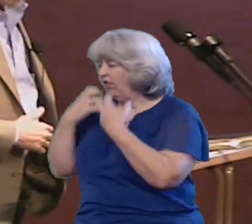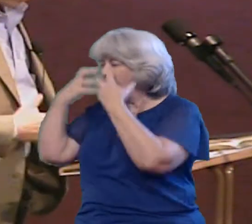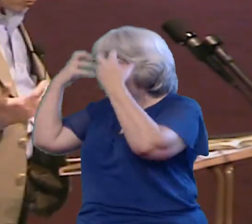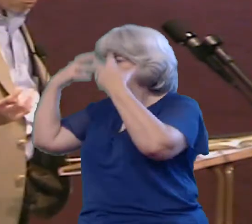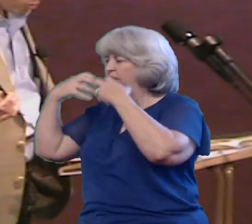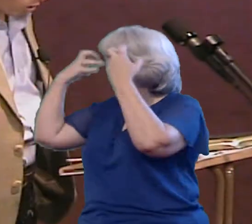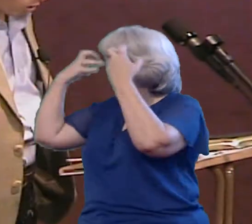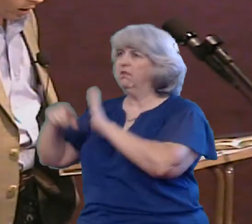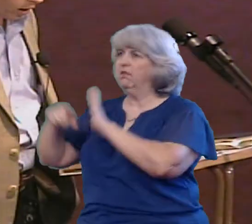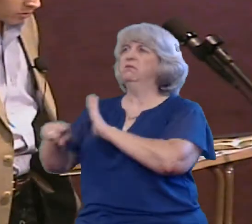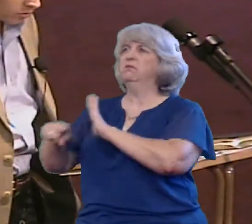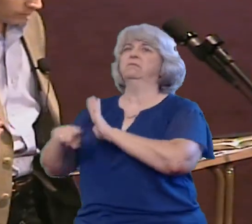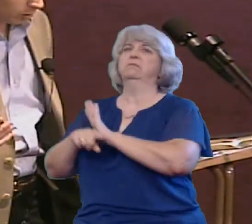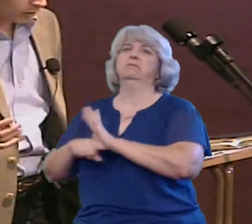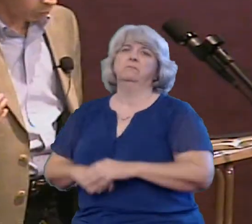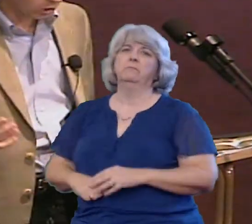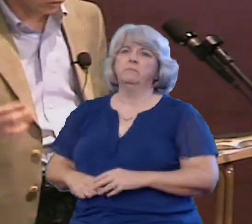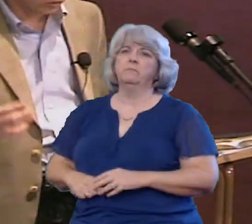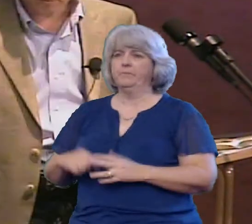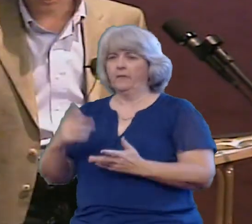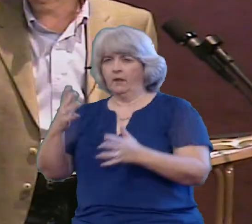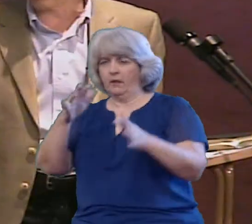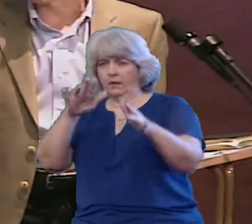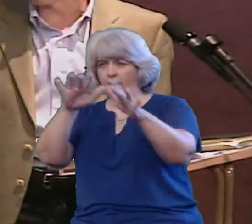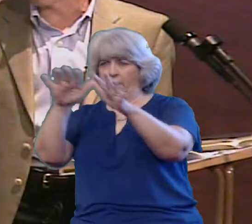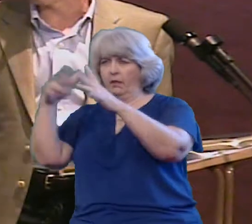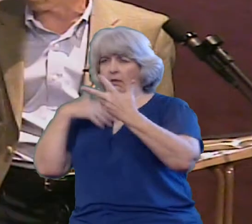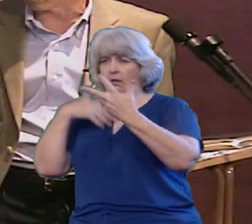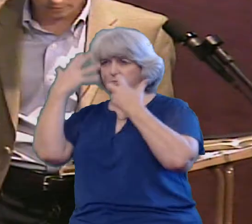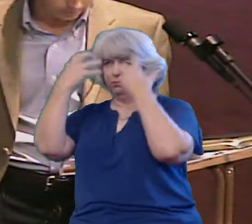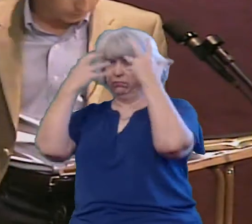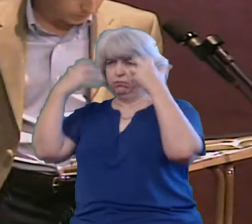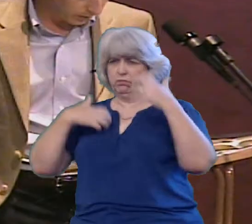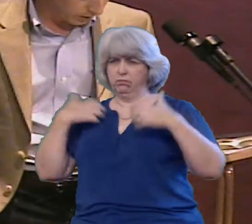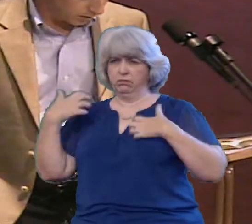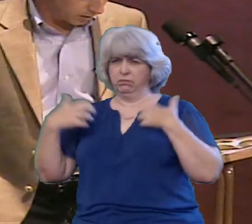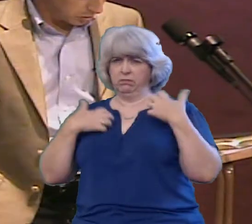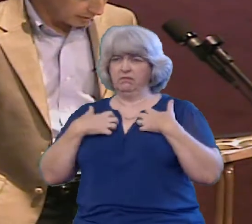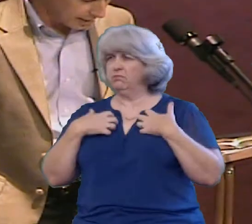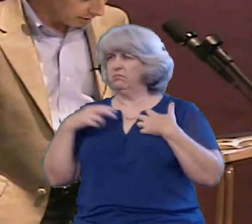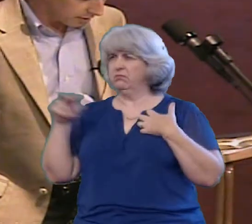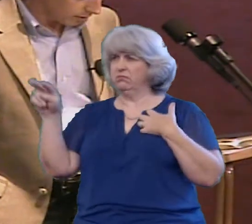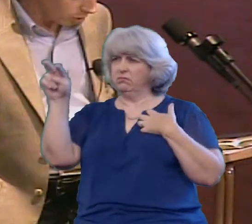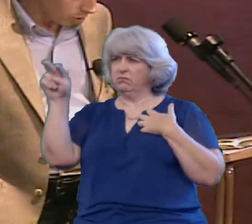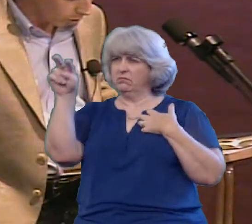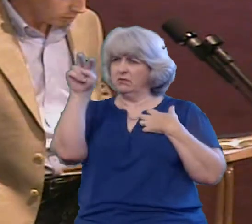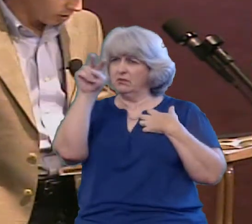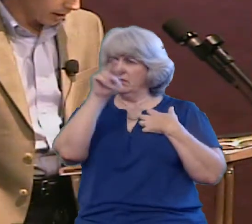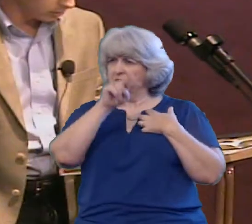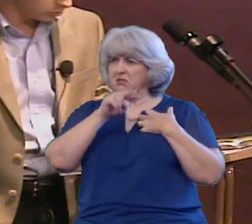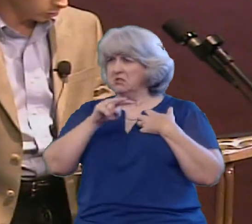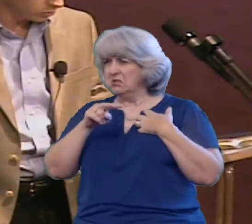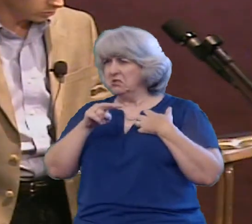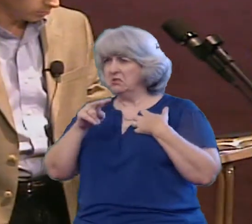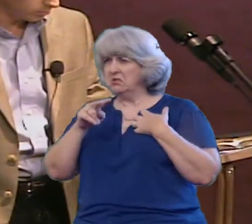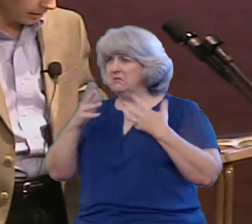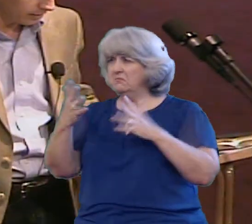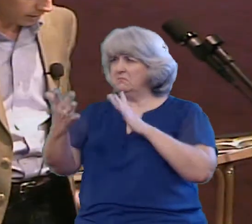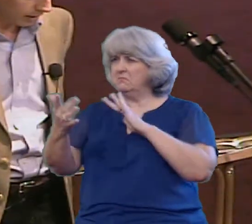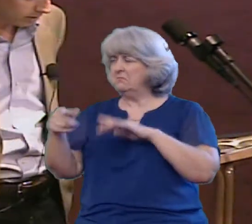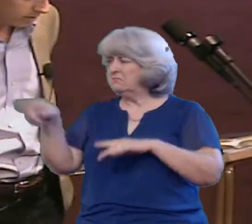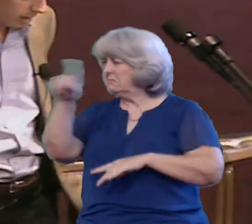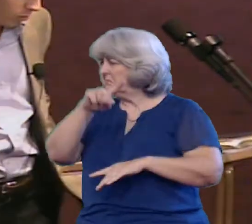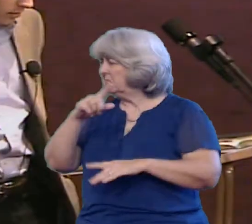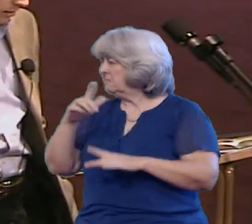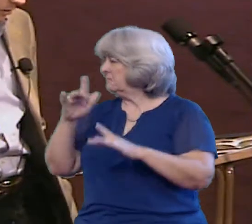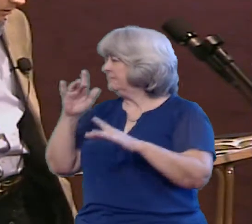If things don't go our way so we feel that the world and everyone else is against us You see negativity corrupts our attitudes And then